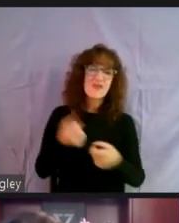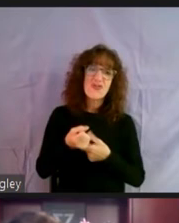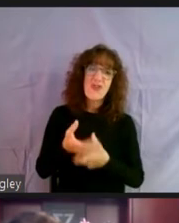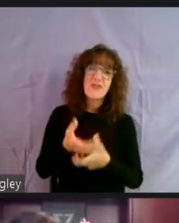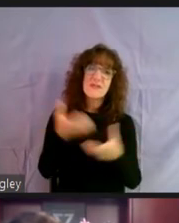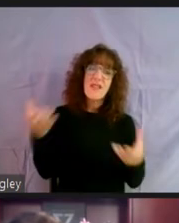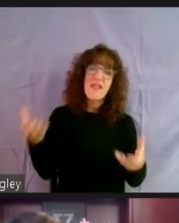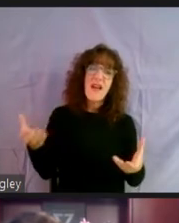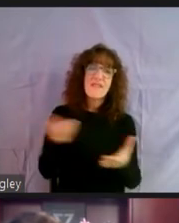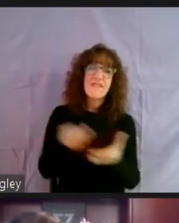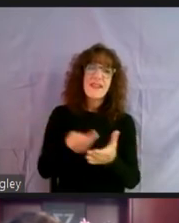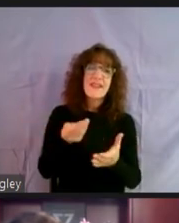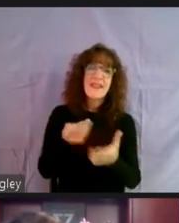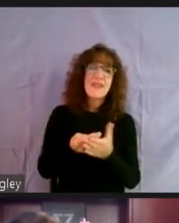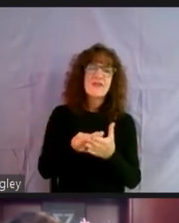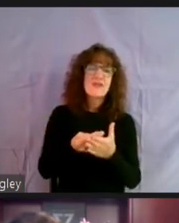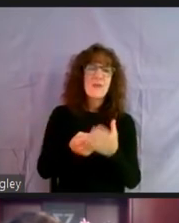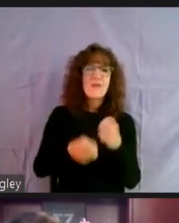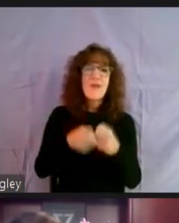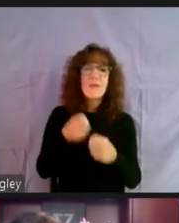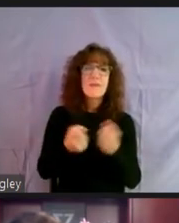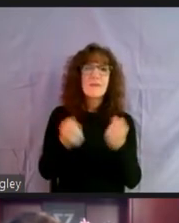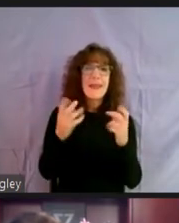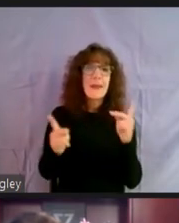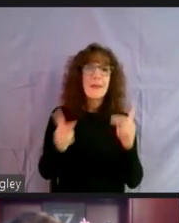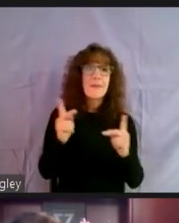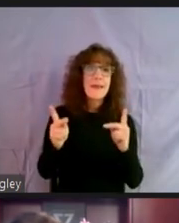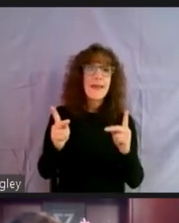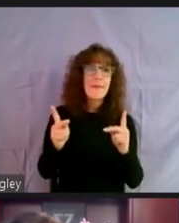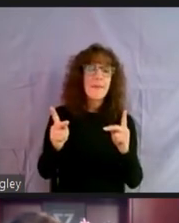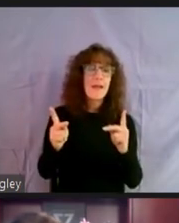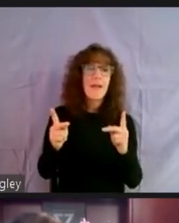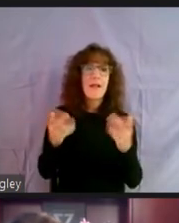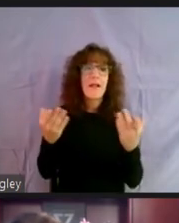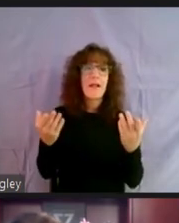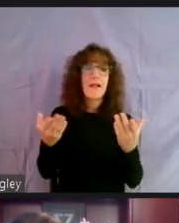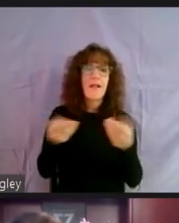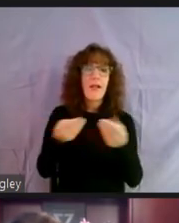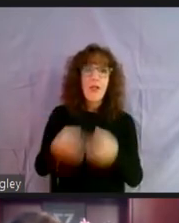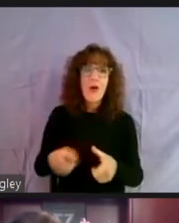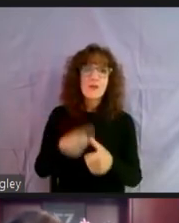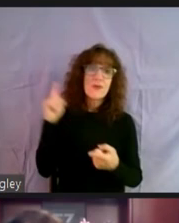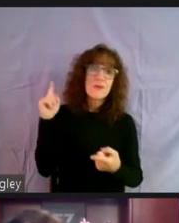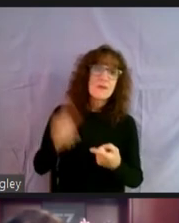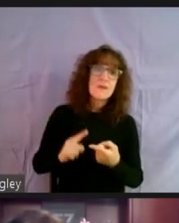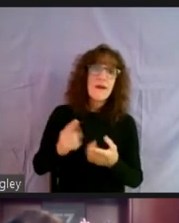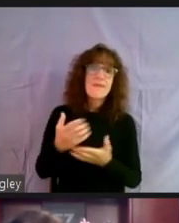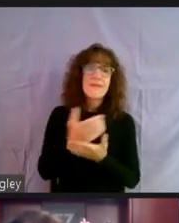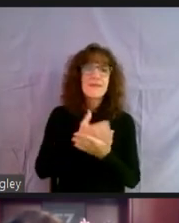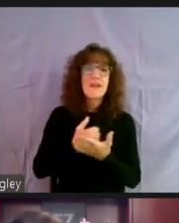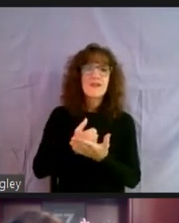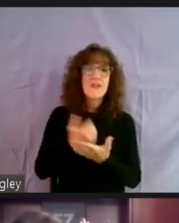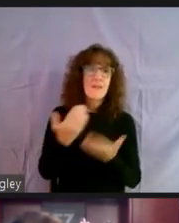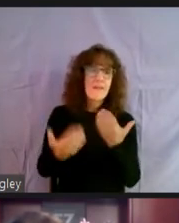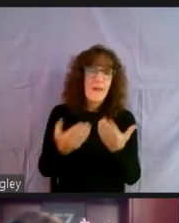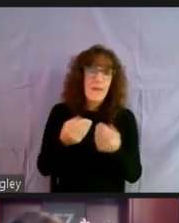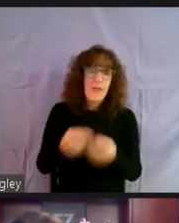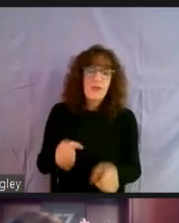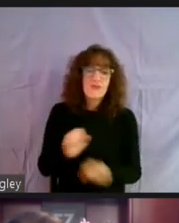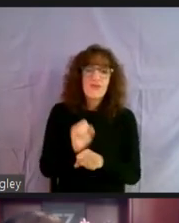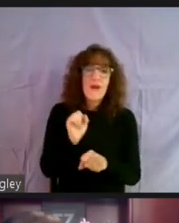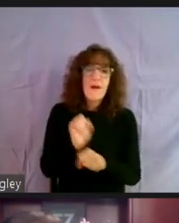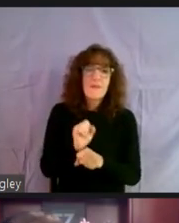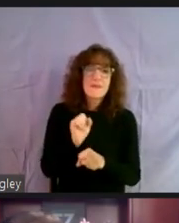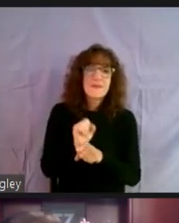residents, right? We know that many of our residents have had a loss or reduction of income, um, if not a total loss and therefore